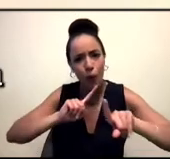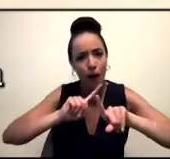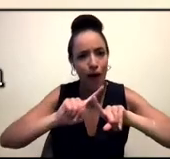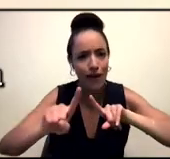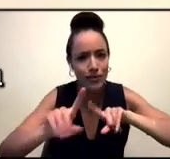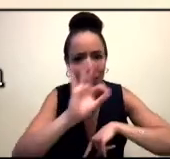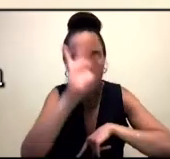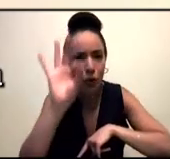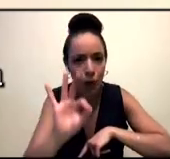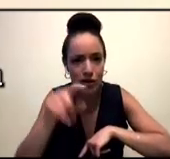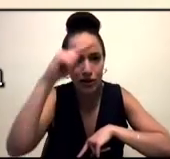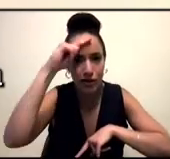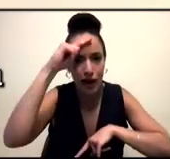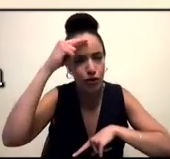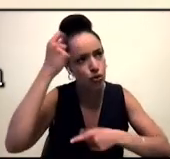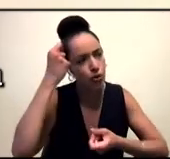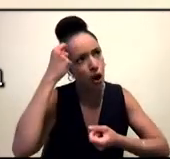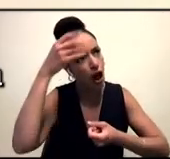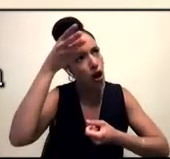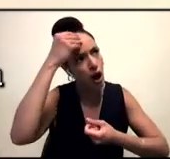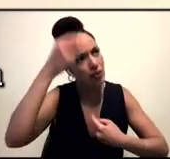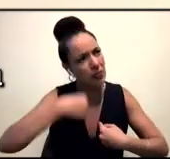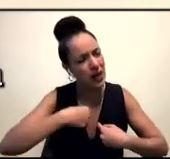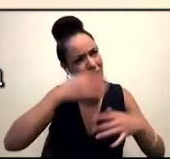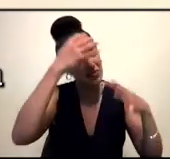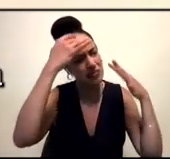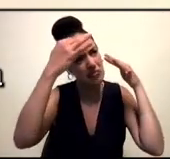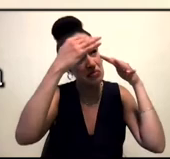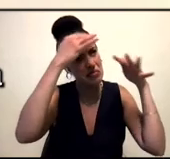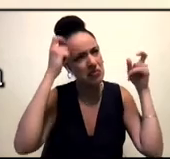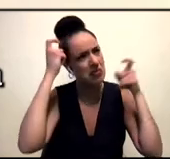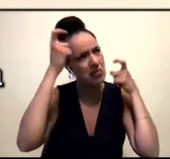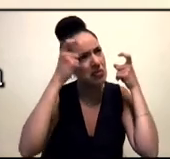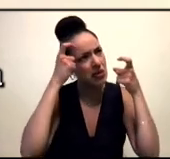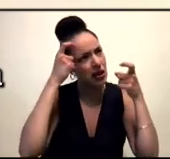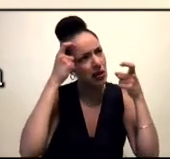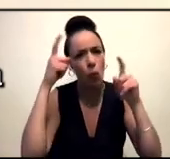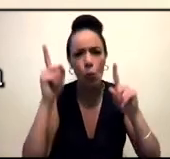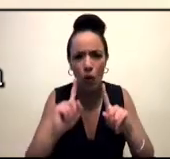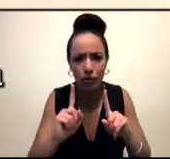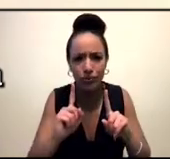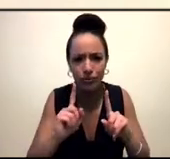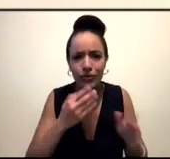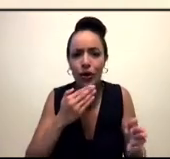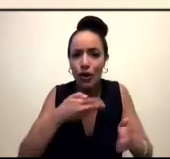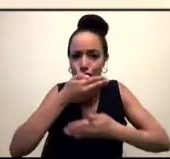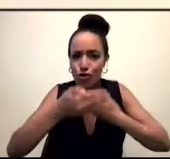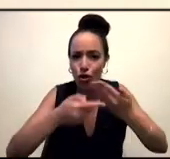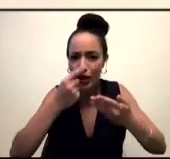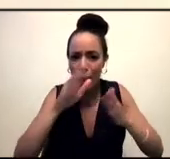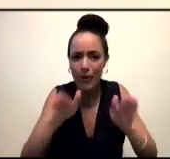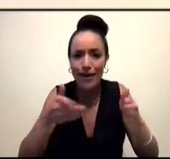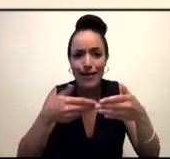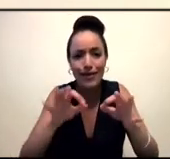find out what I think, and I, and I also think that, you know, a story can be a gift that you can give to a character